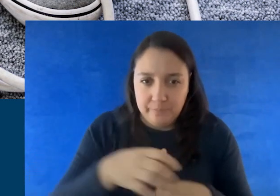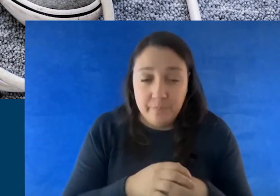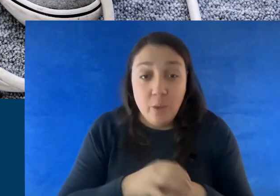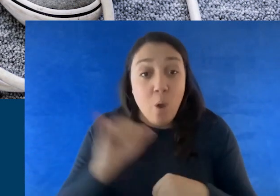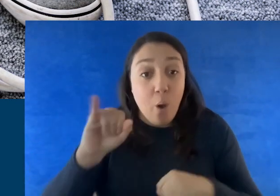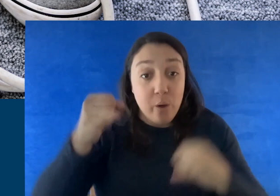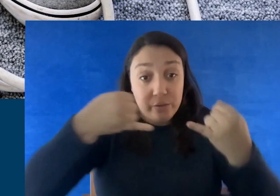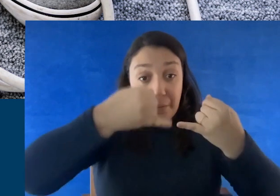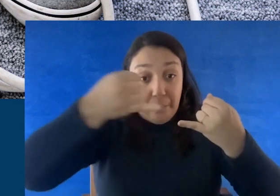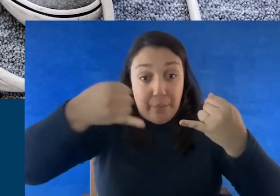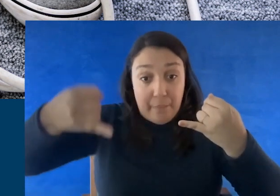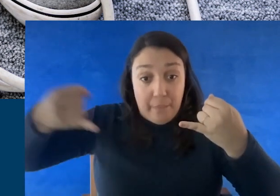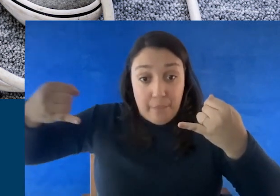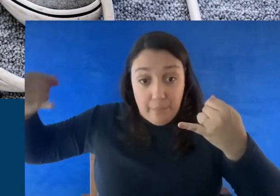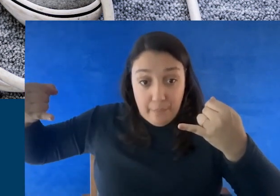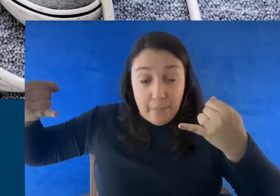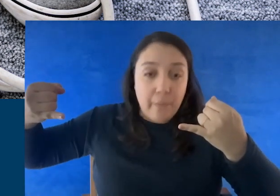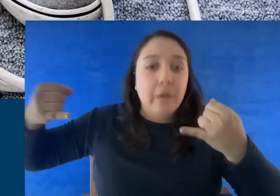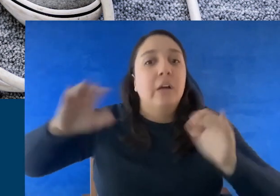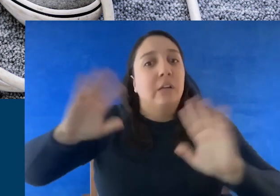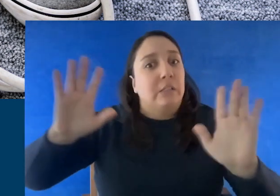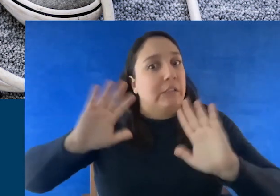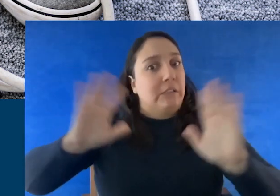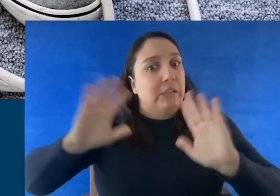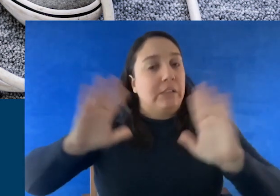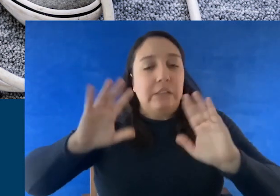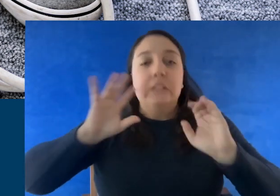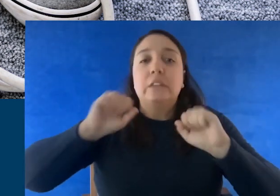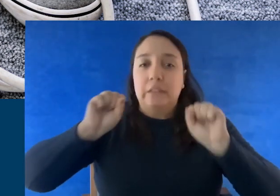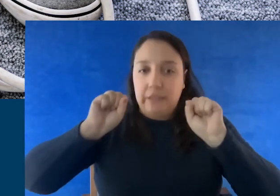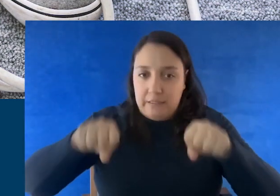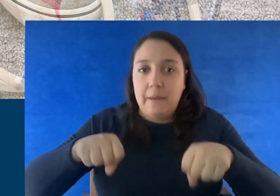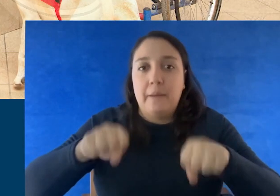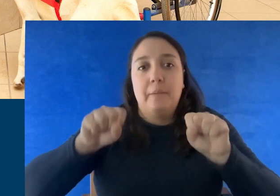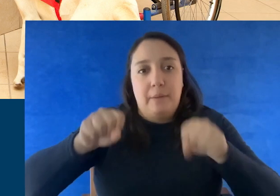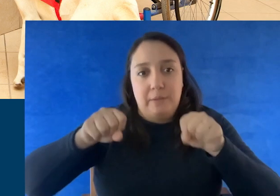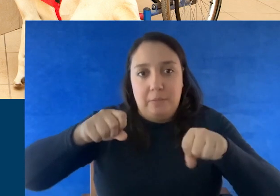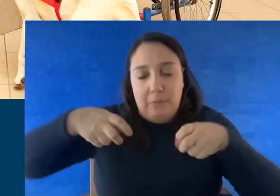and cables running across the floor create tripping and wheeling hazards.